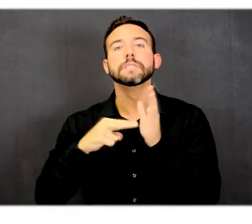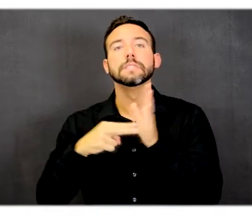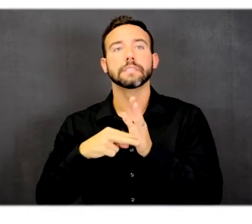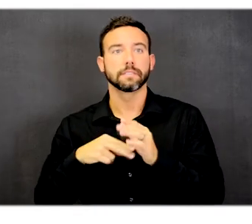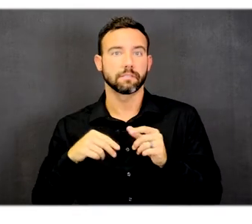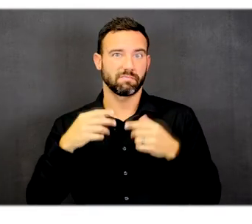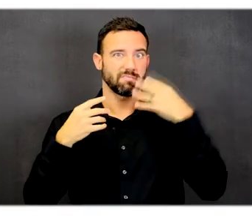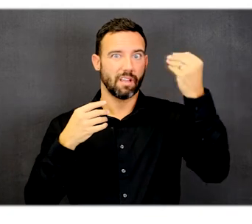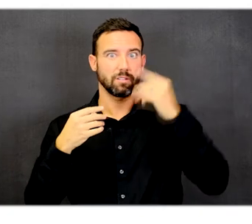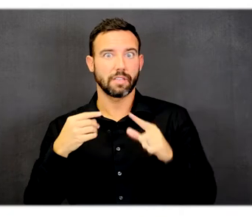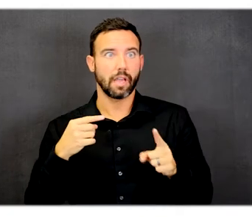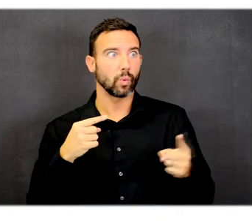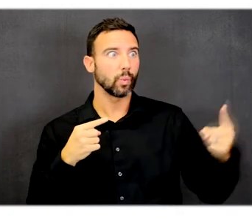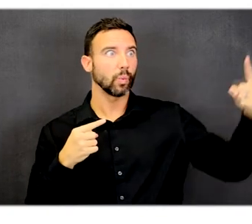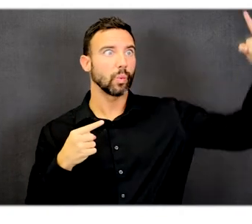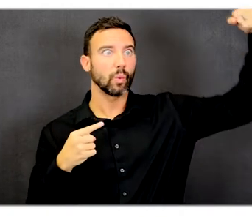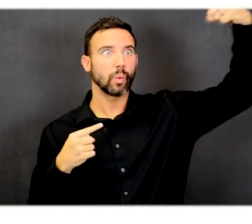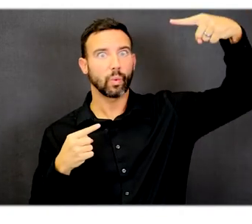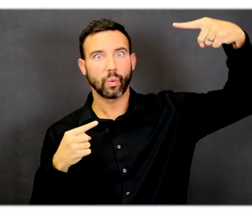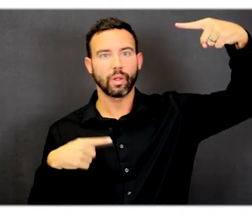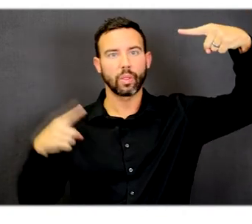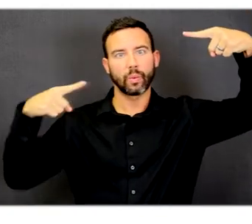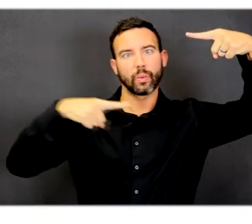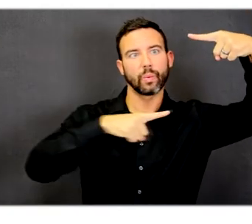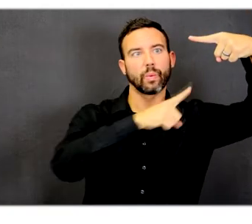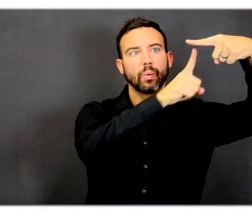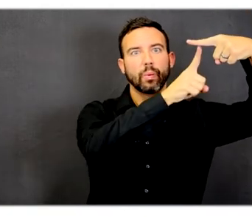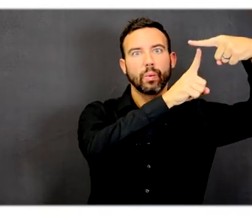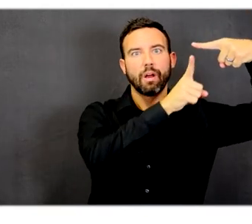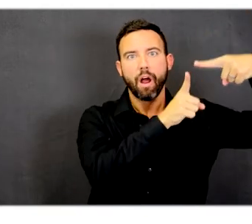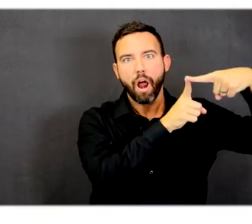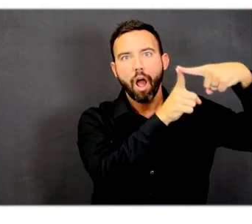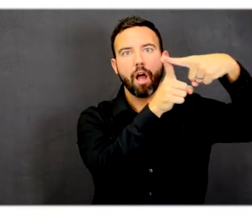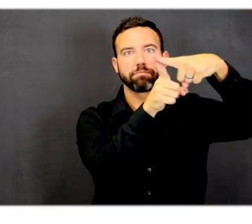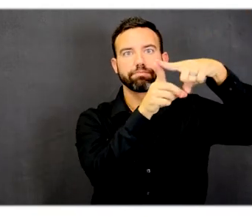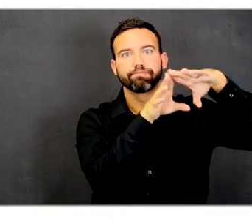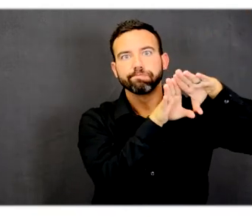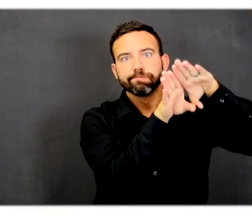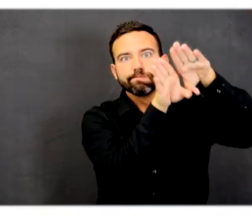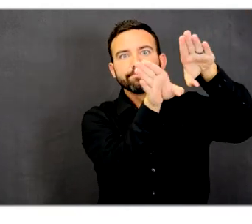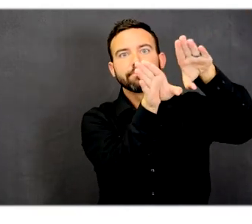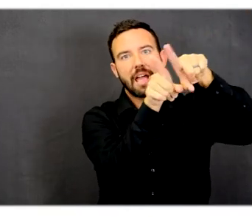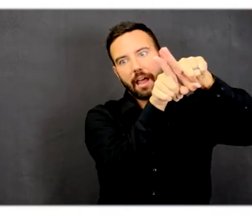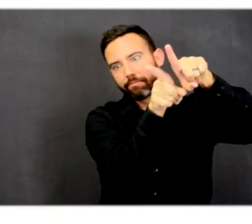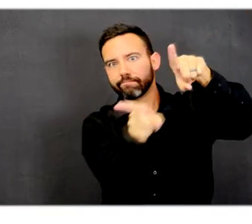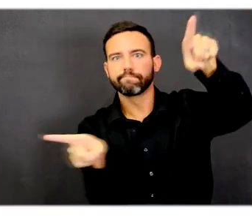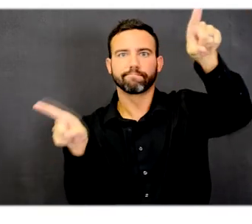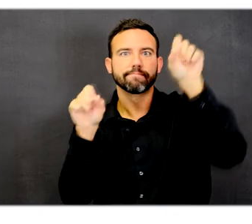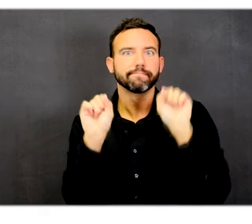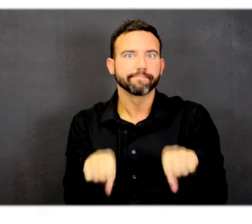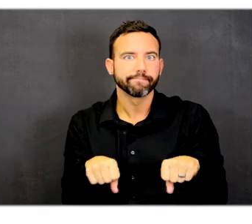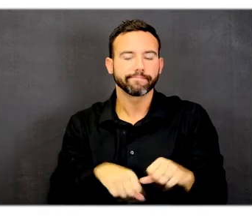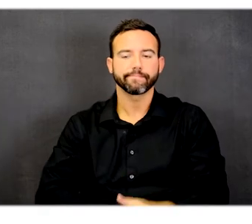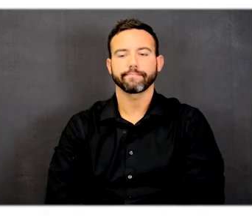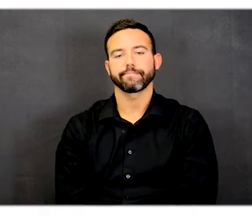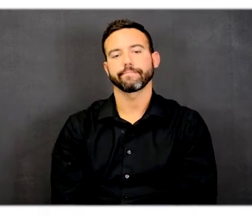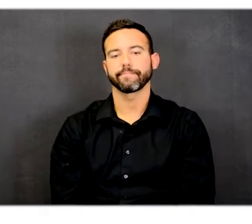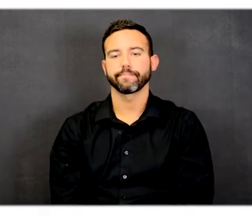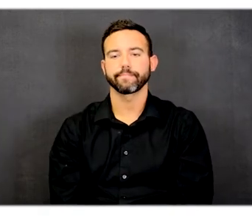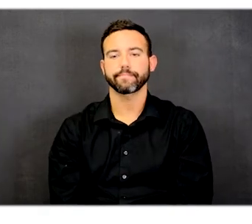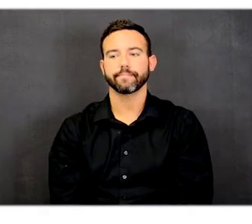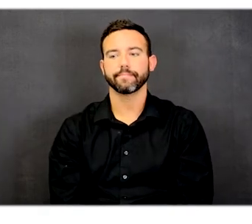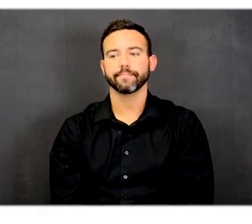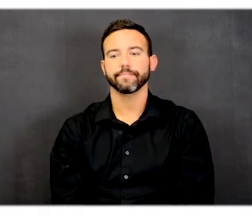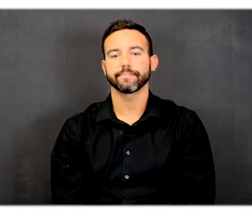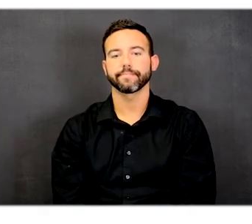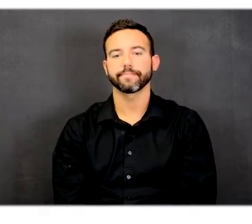and provide multiple directions from that point or can be used as a destination point. There is a drawing to